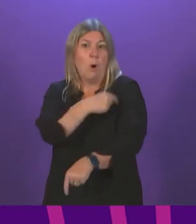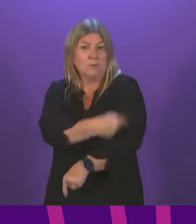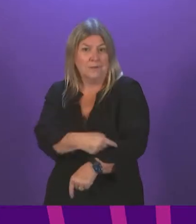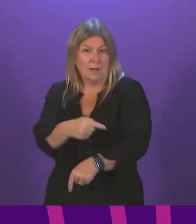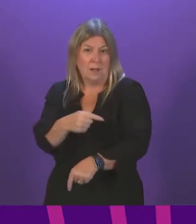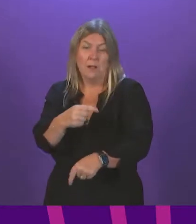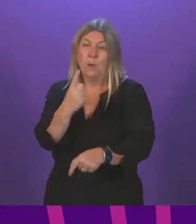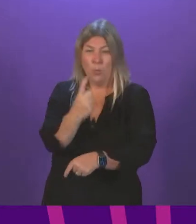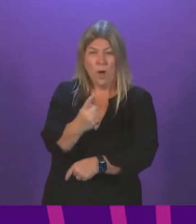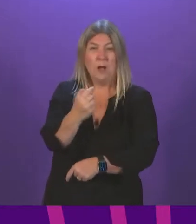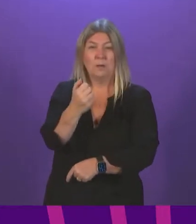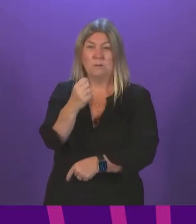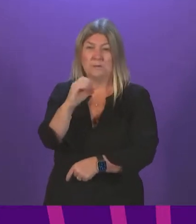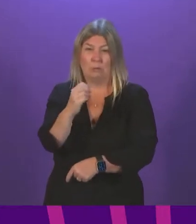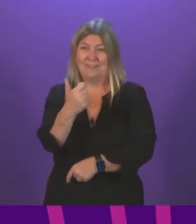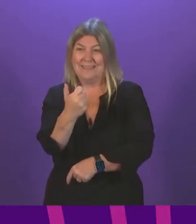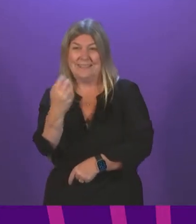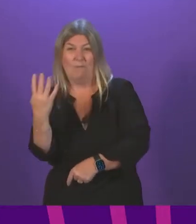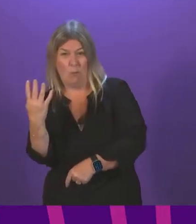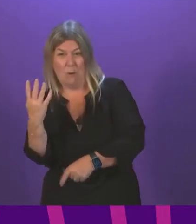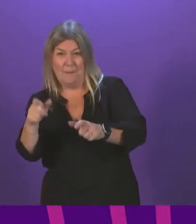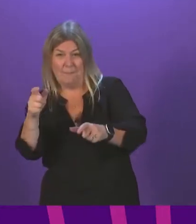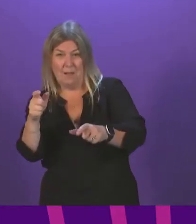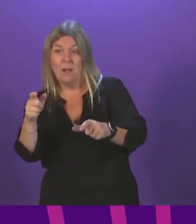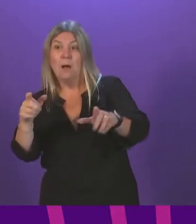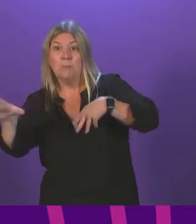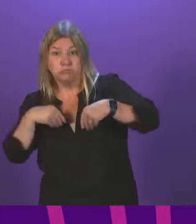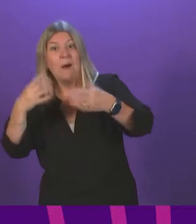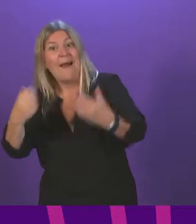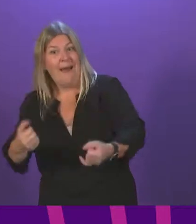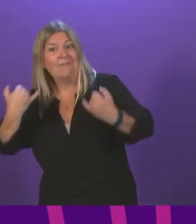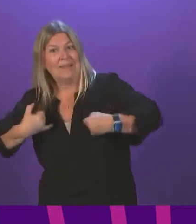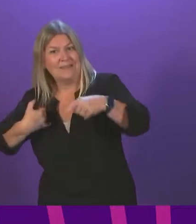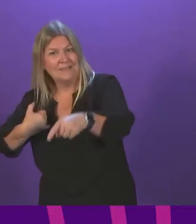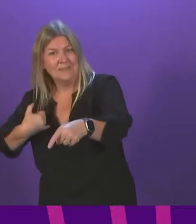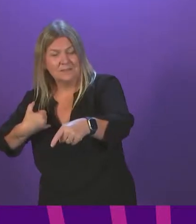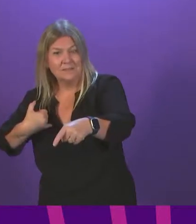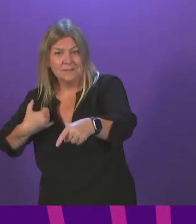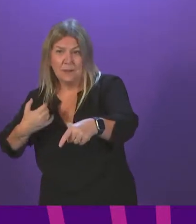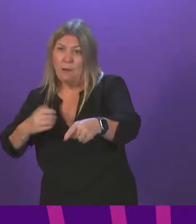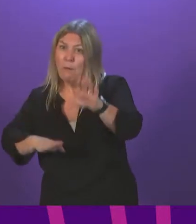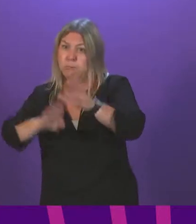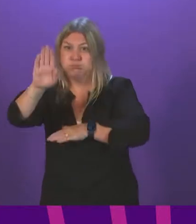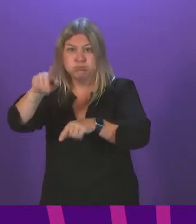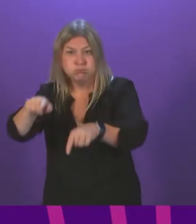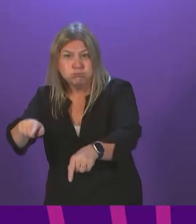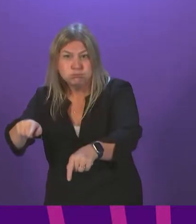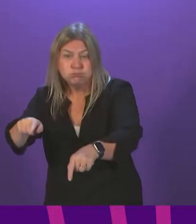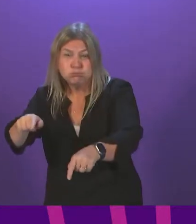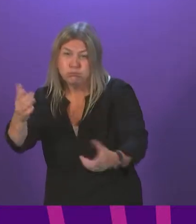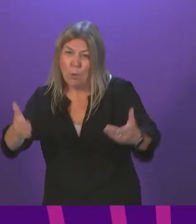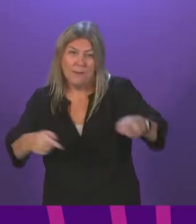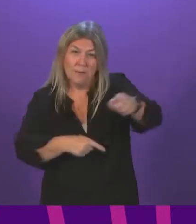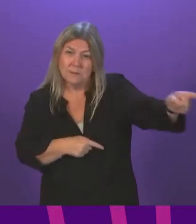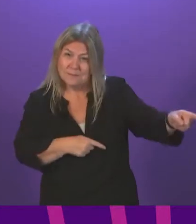,064 people in hospital today with COVID-related illness. That's a very high level, comparatively very high.